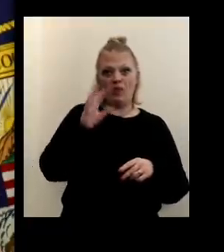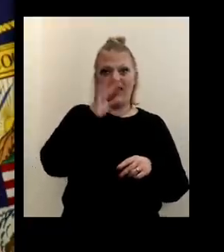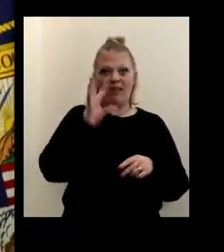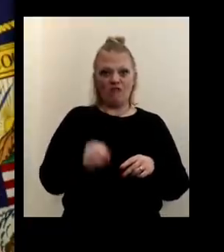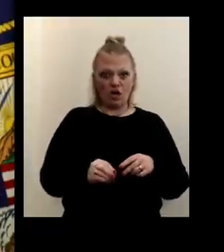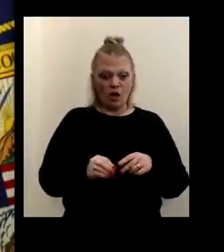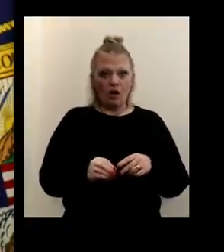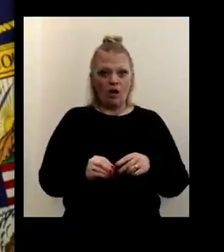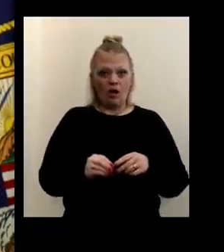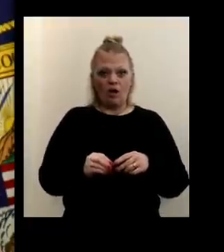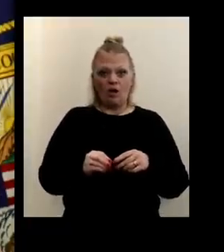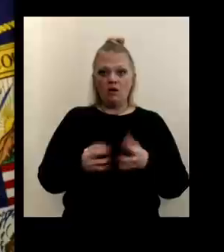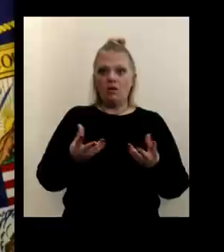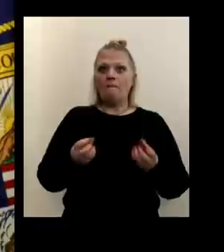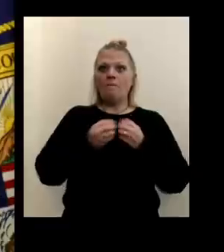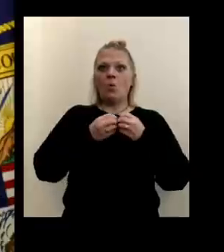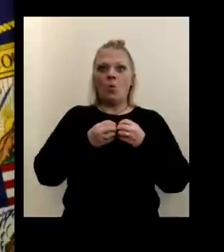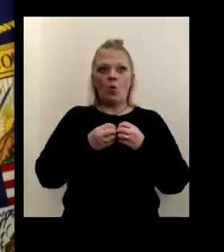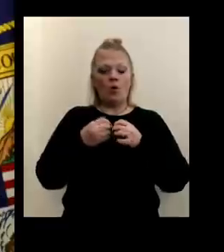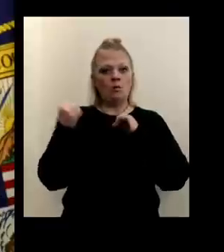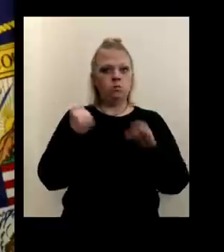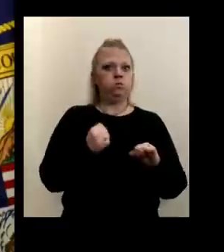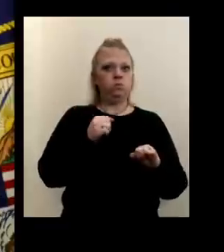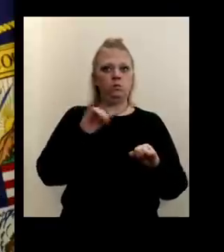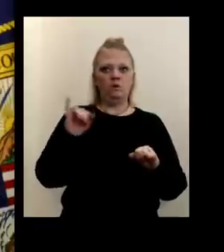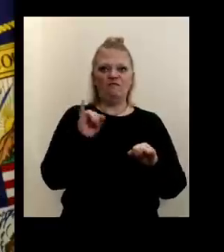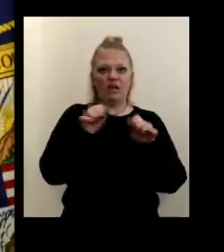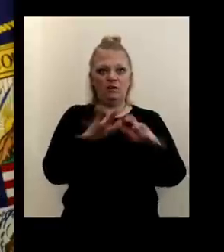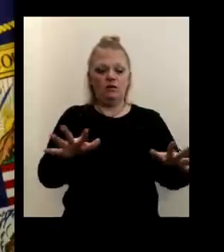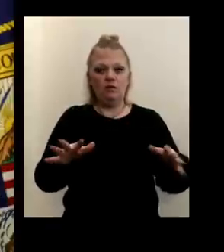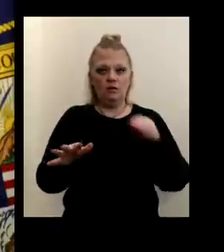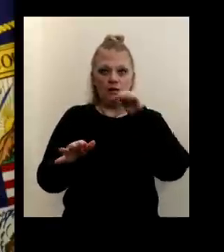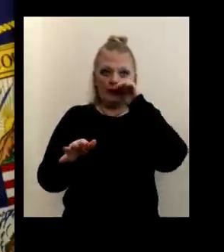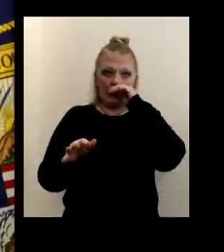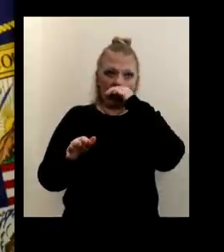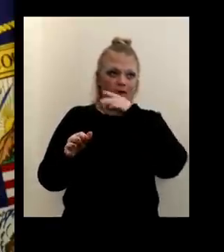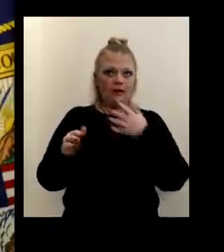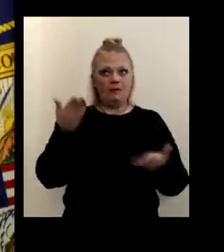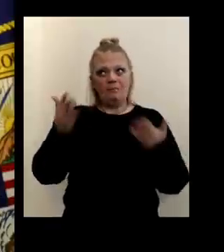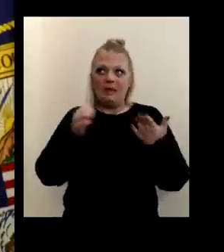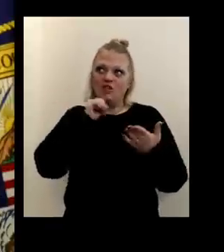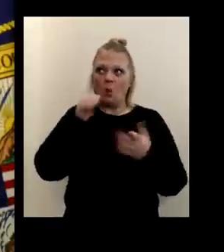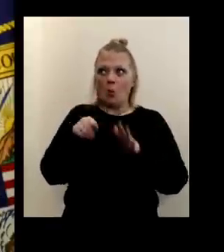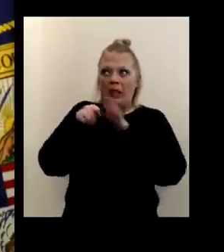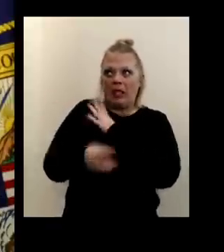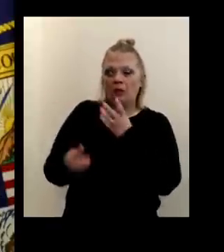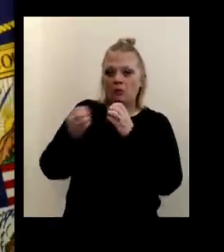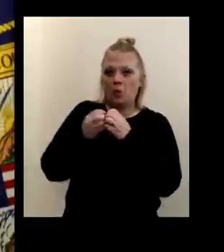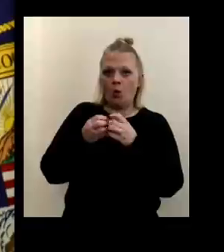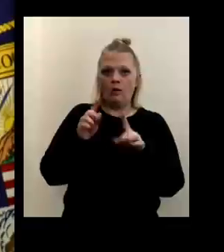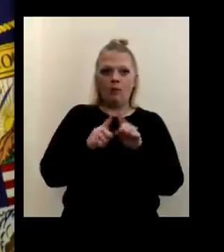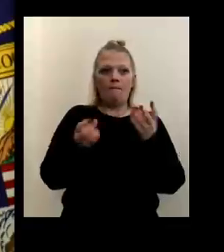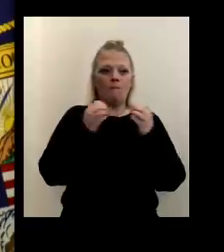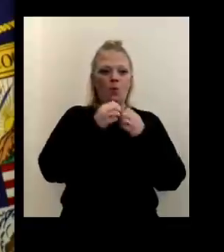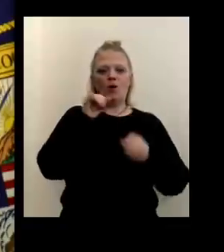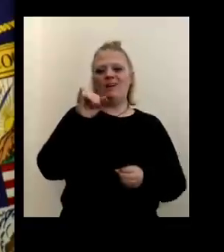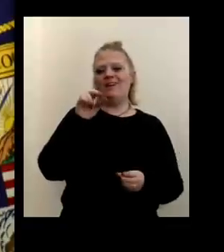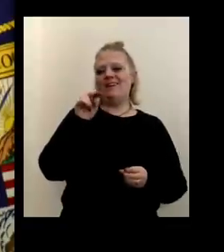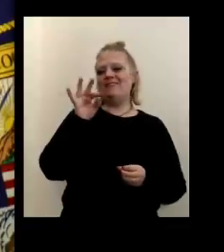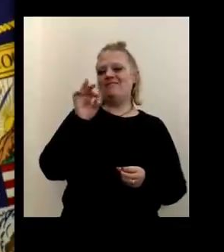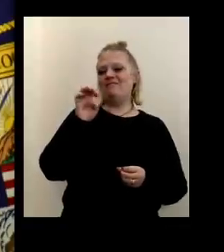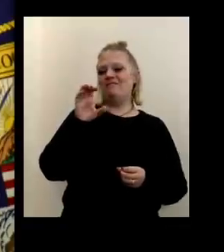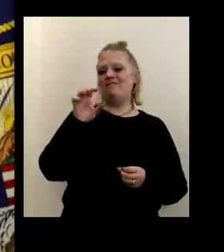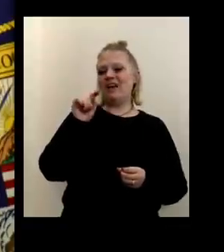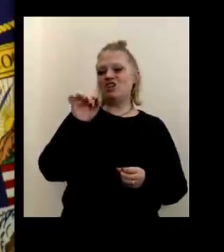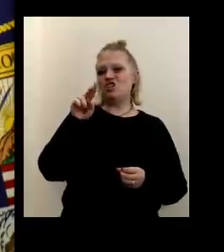much more highly infectious. If not, they don't kill any more percentage, but they're much more infectious. So we're very